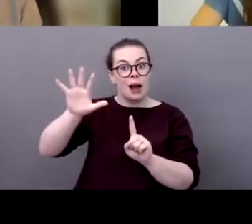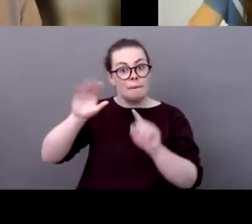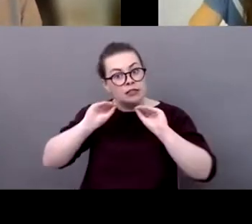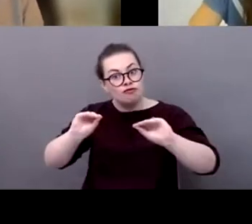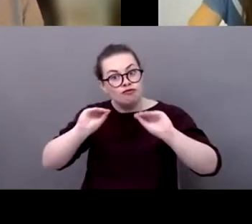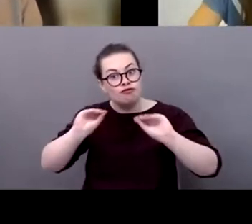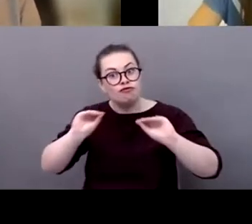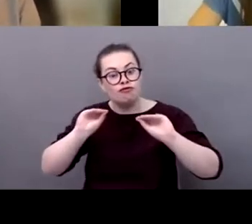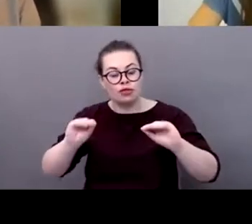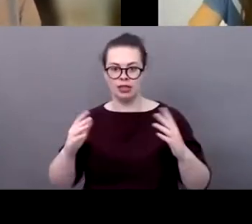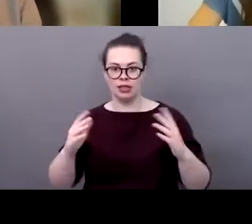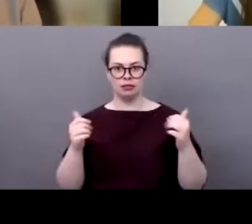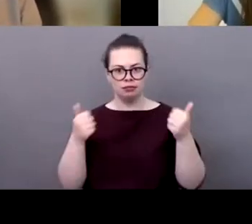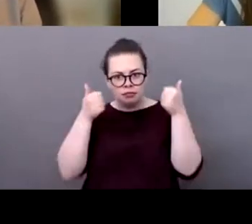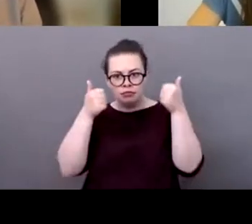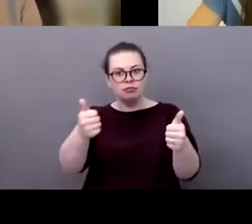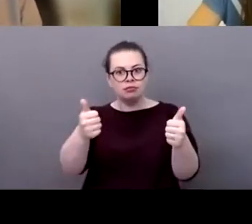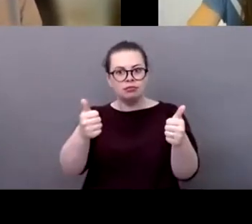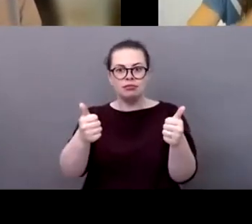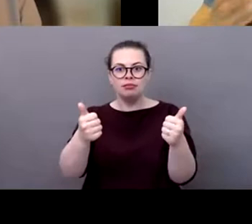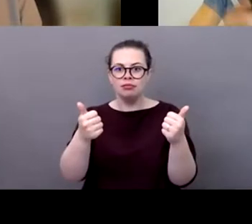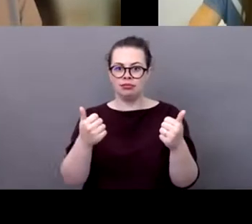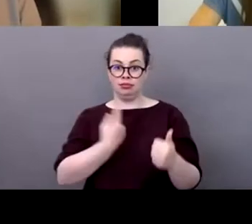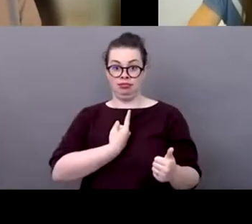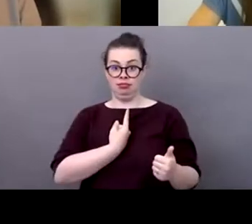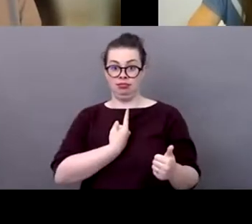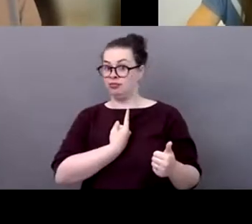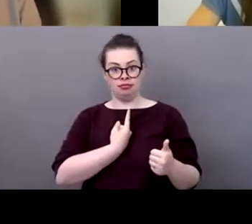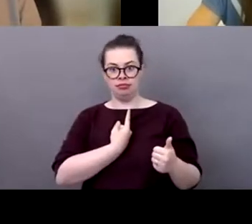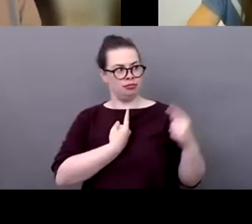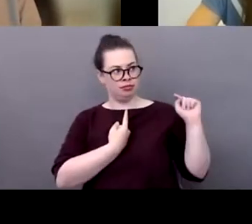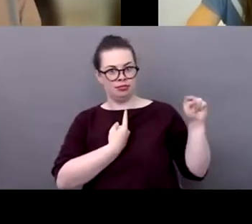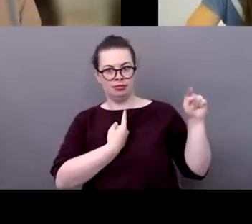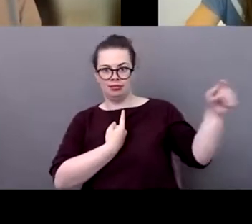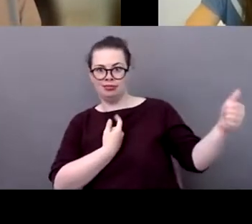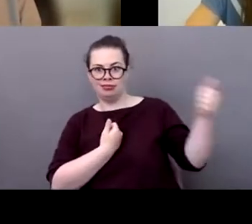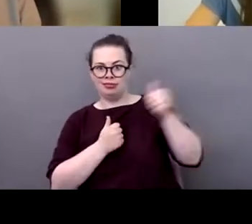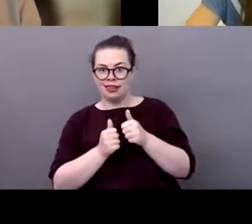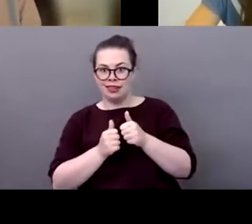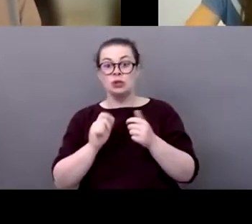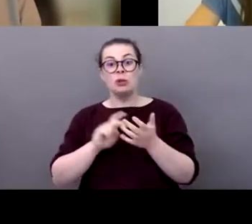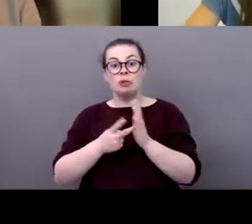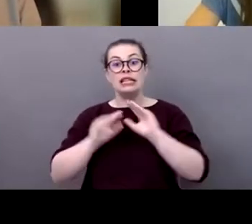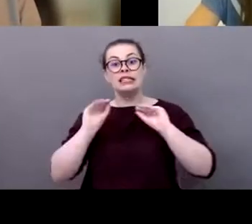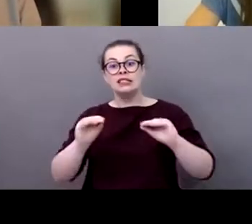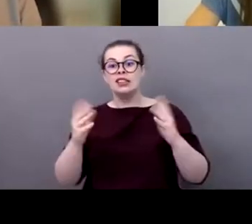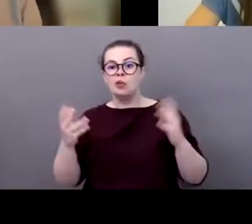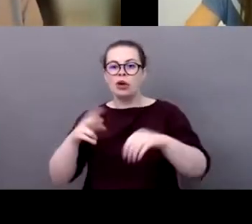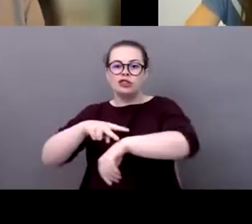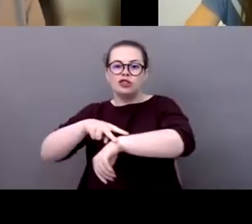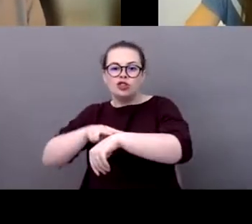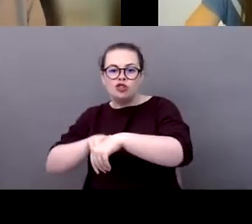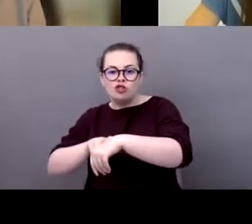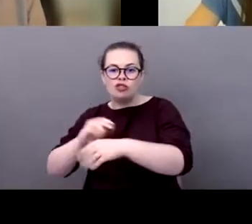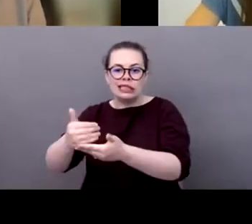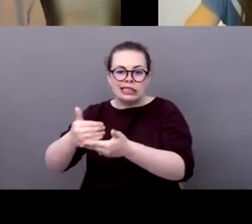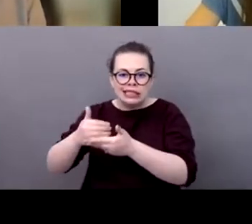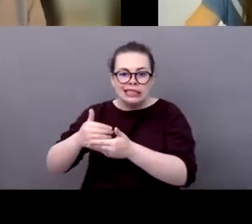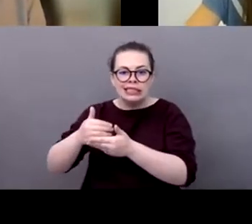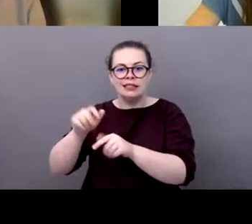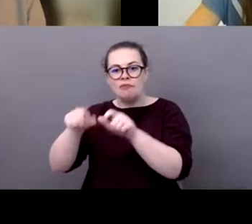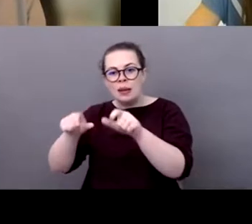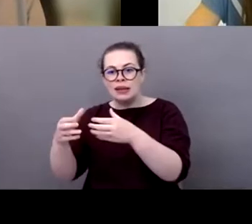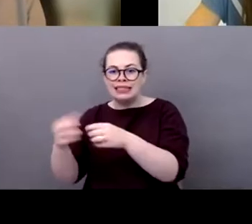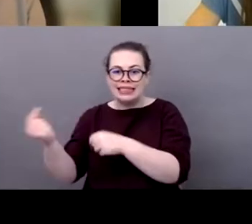jobs that we need to do besides um uh security the um the participation of our our teams to the